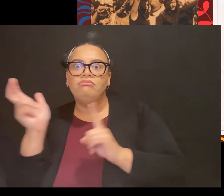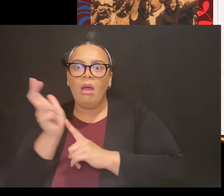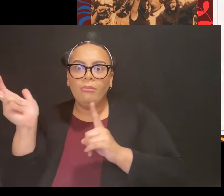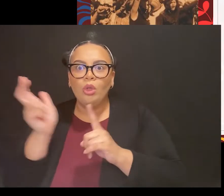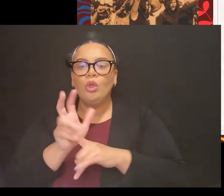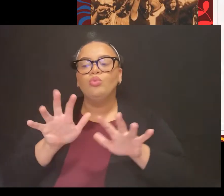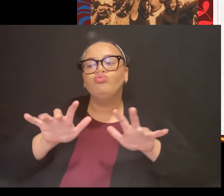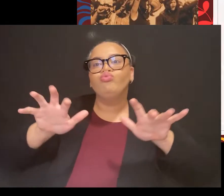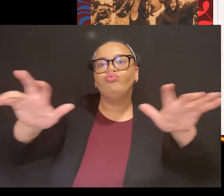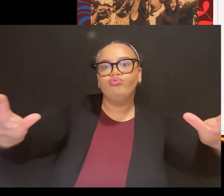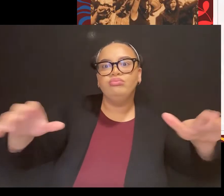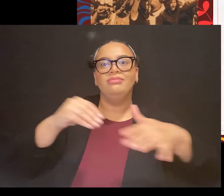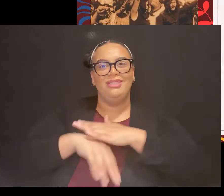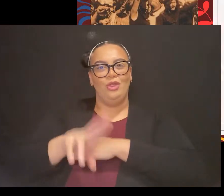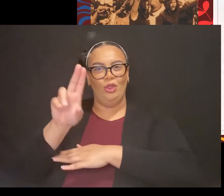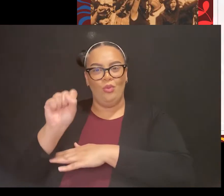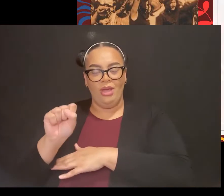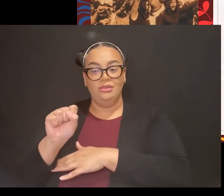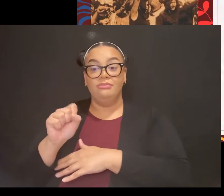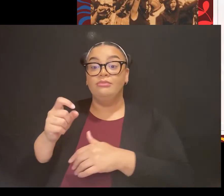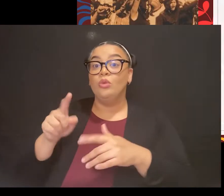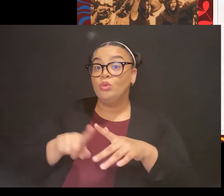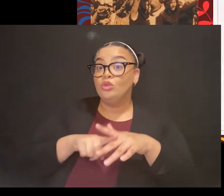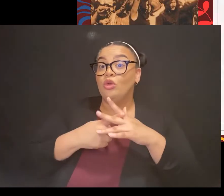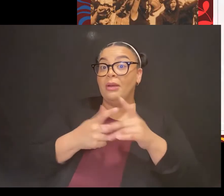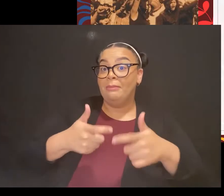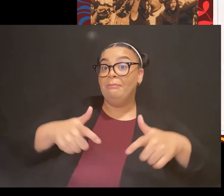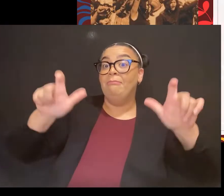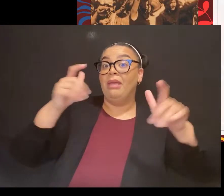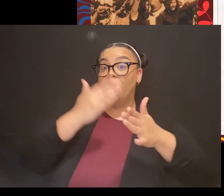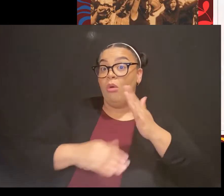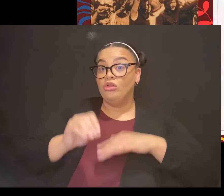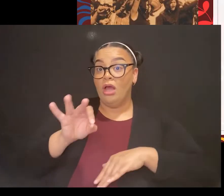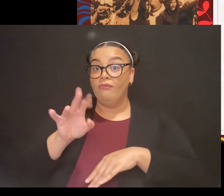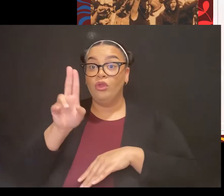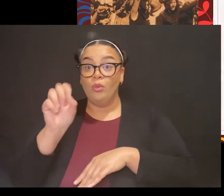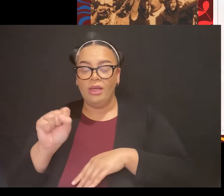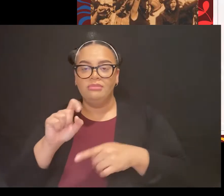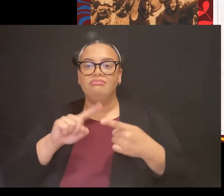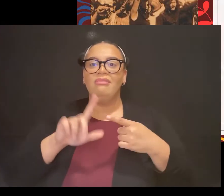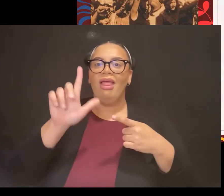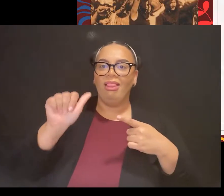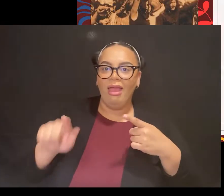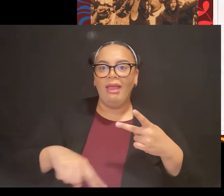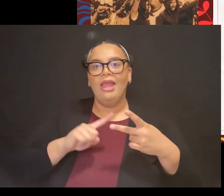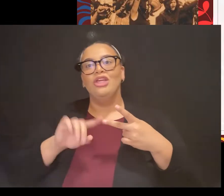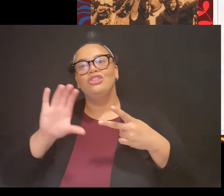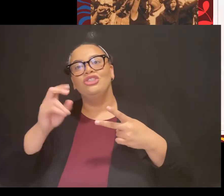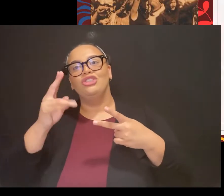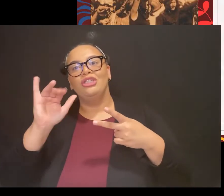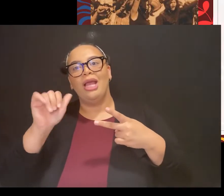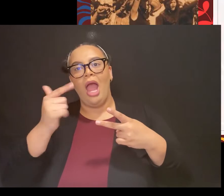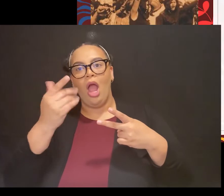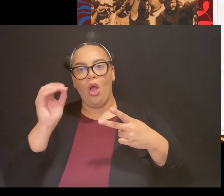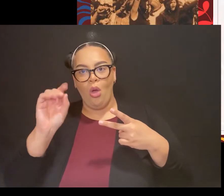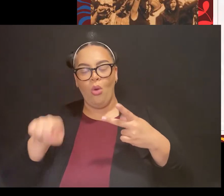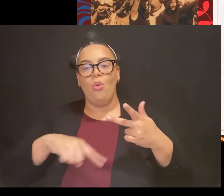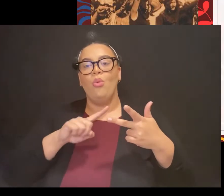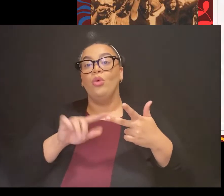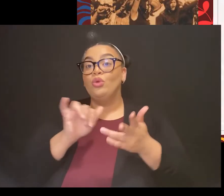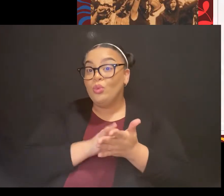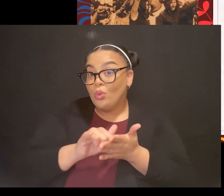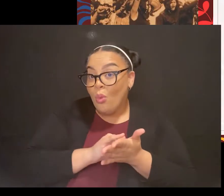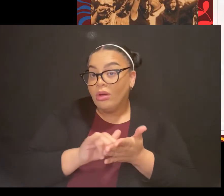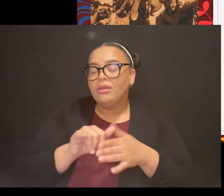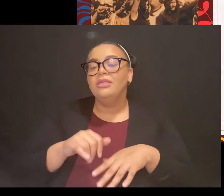cities of Los Angeles, Chicago, Houston, and New York. The celebration evolved into